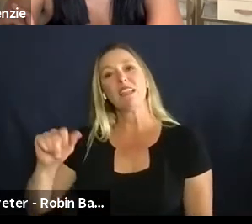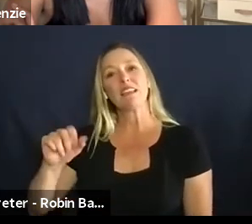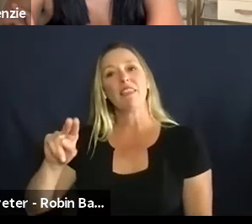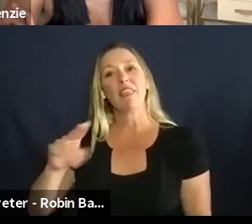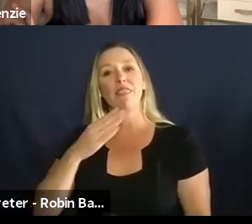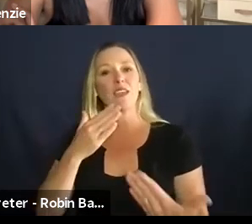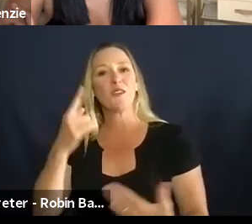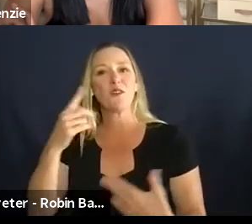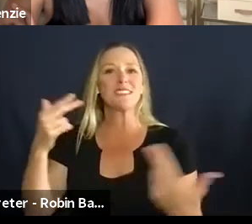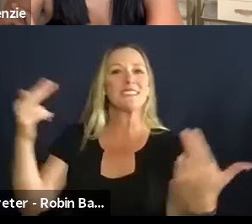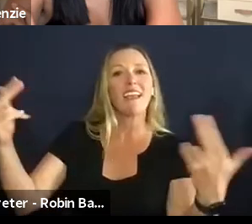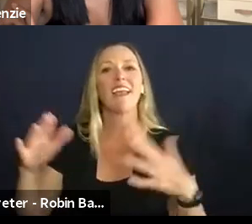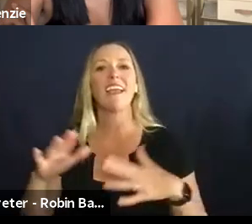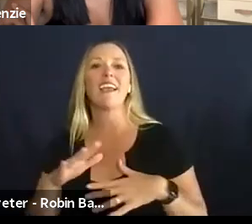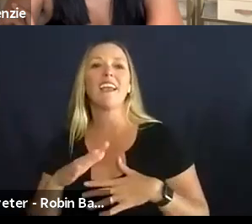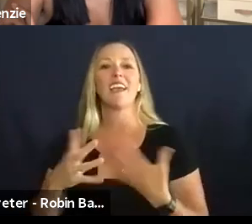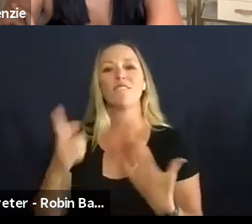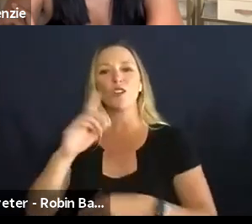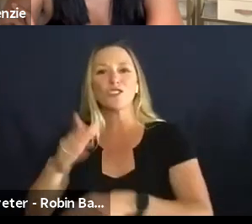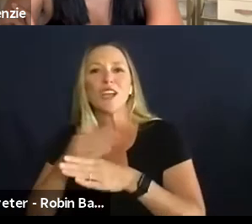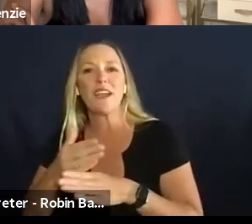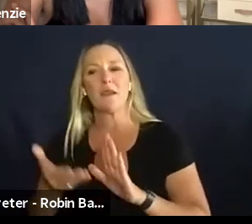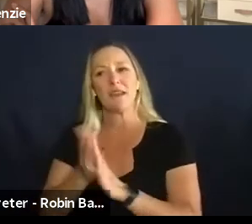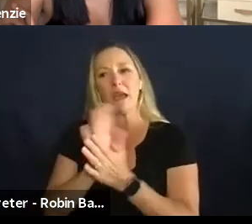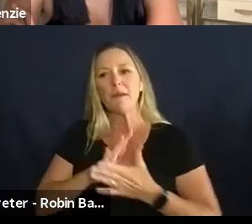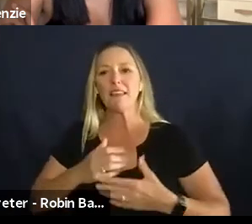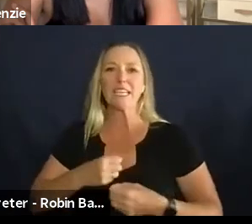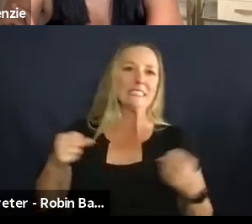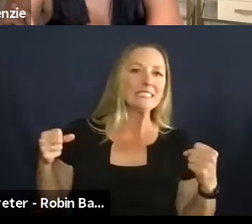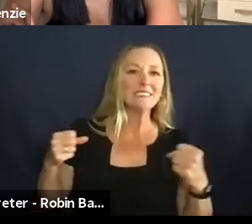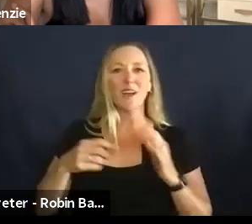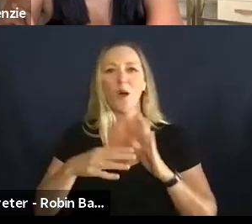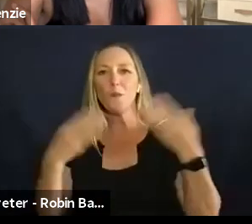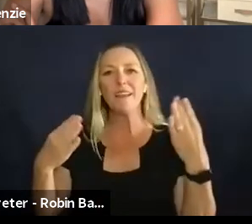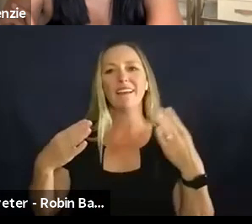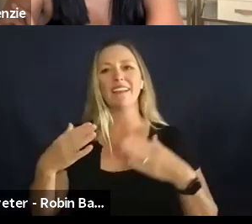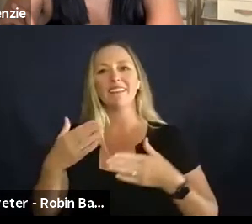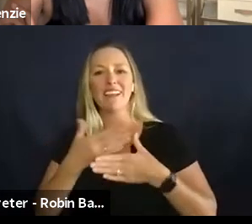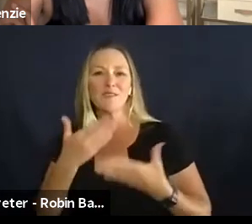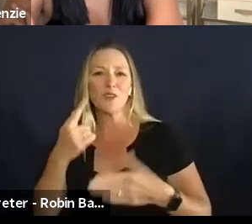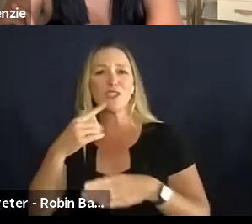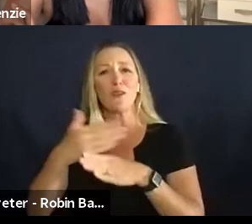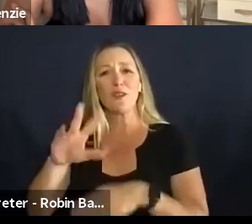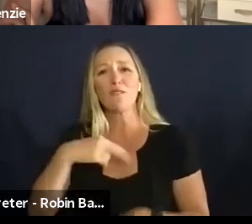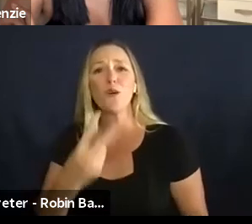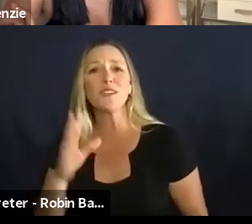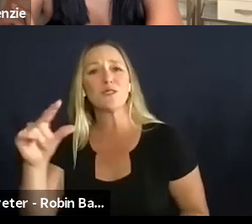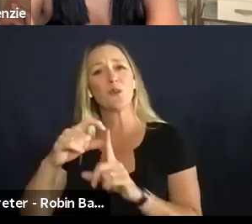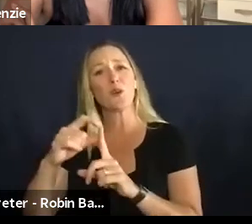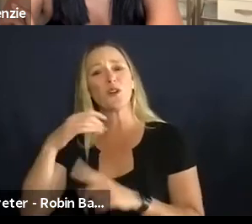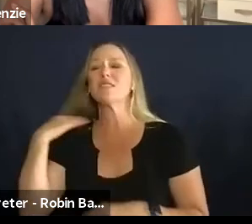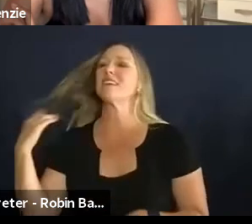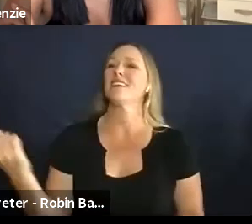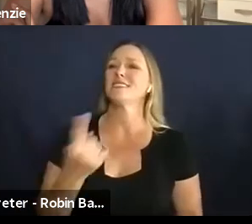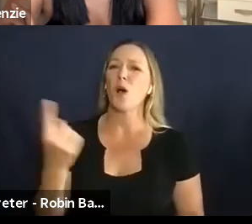for singing and sharing and and being vulnerable with us and giving us sharing your voice and your words um they're always